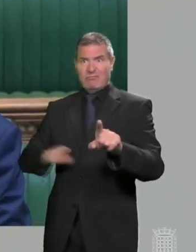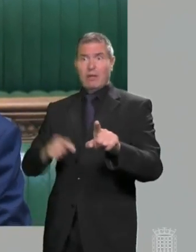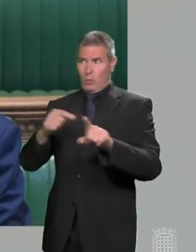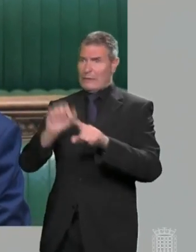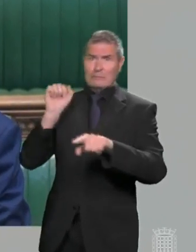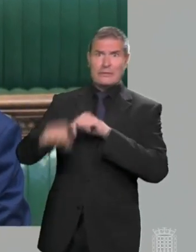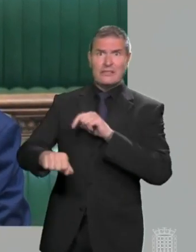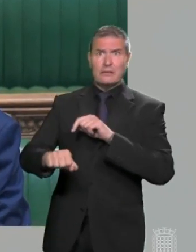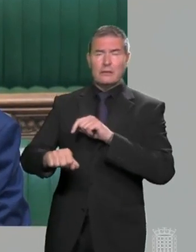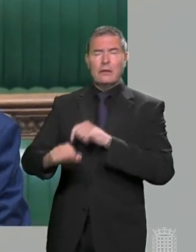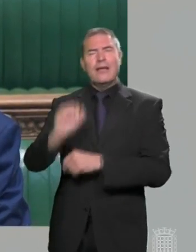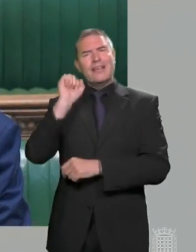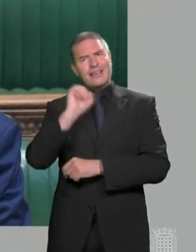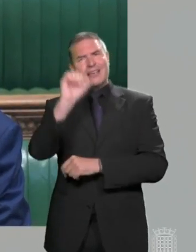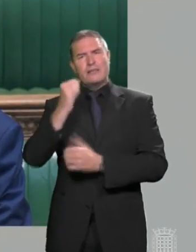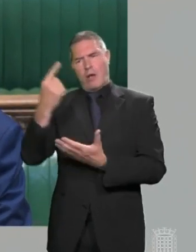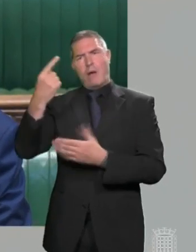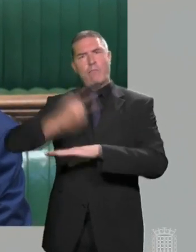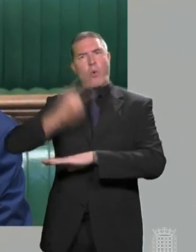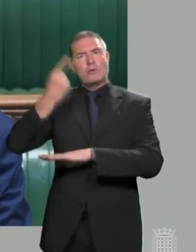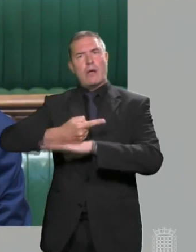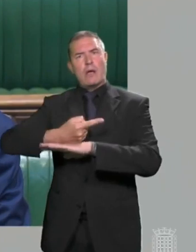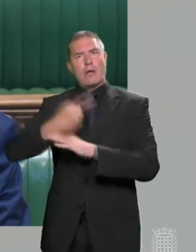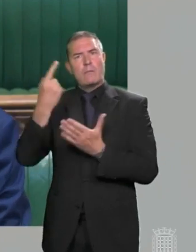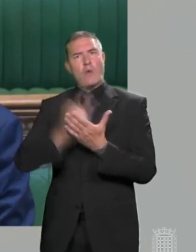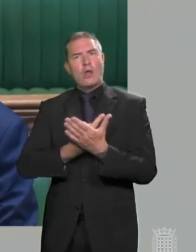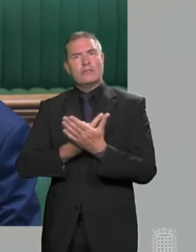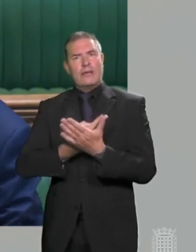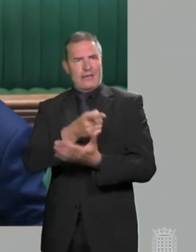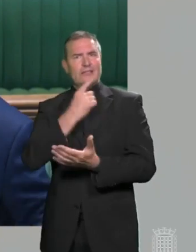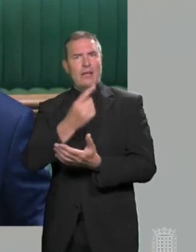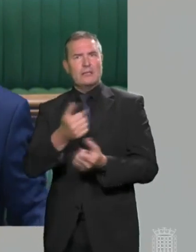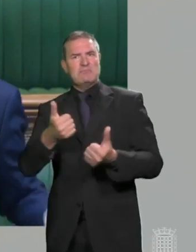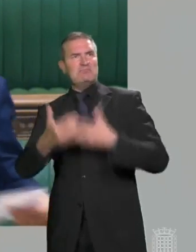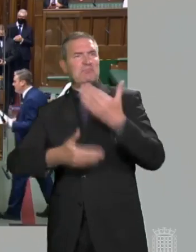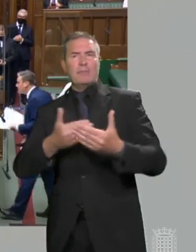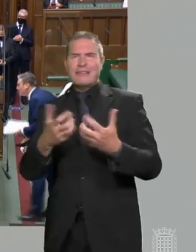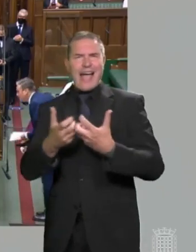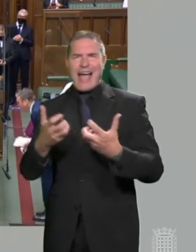Speaker, if his borders policy is so strong, how does the Prime Minister explain that?